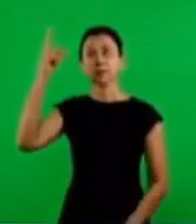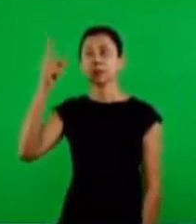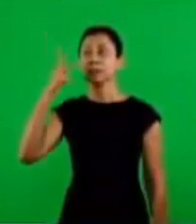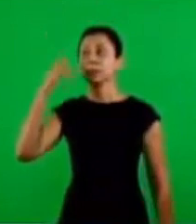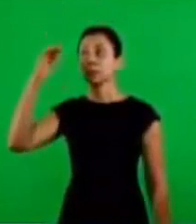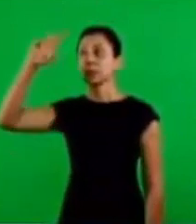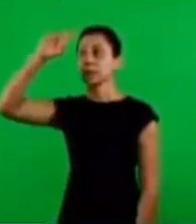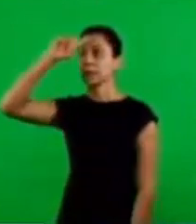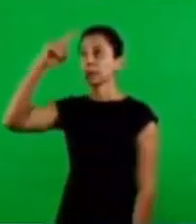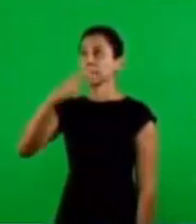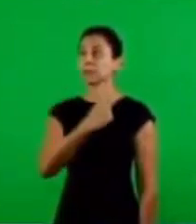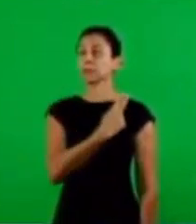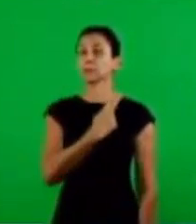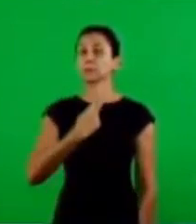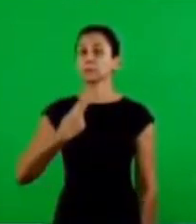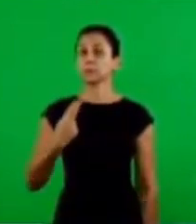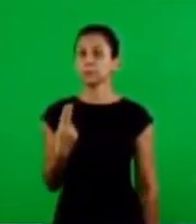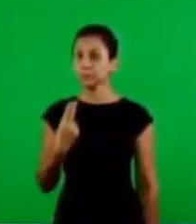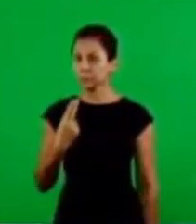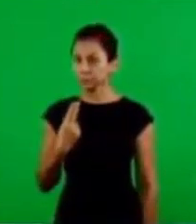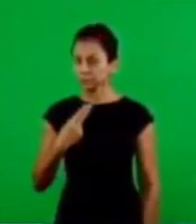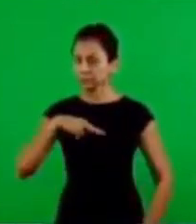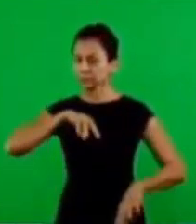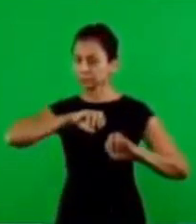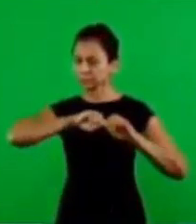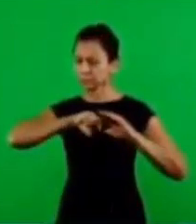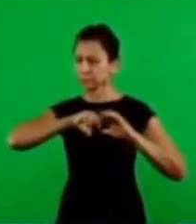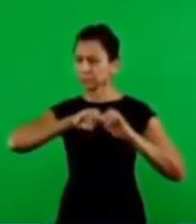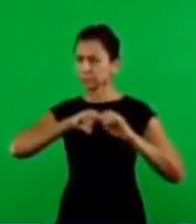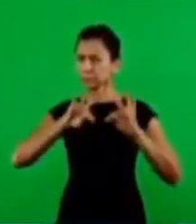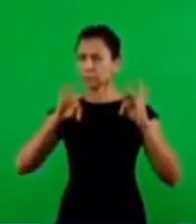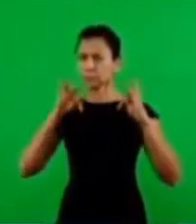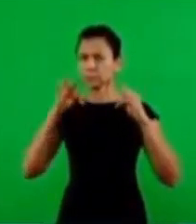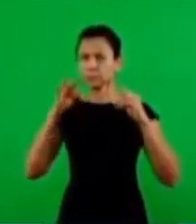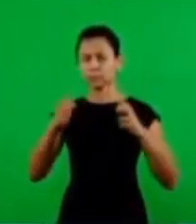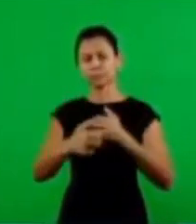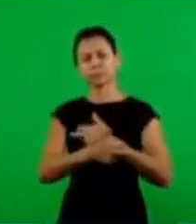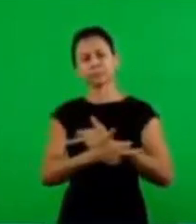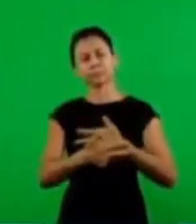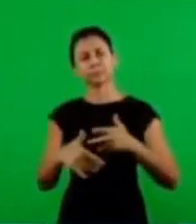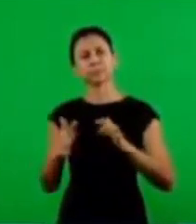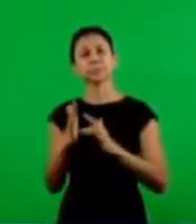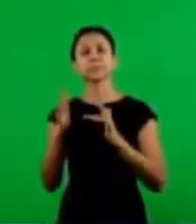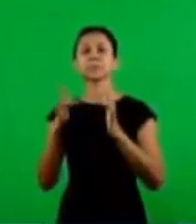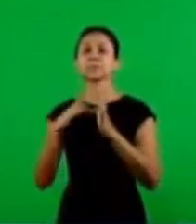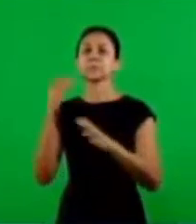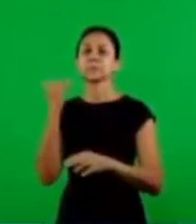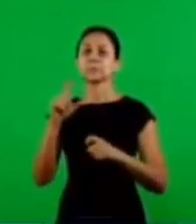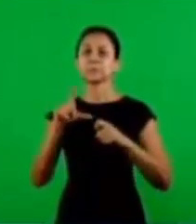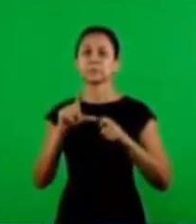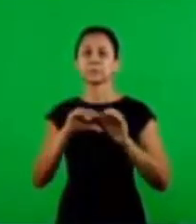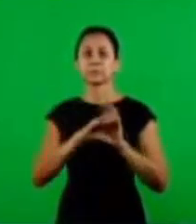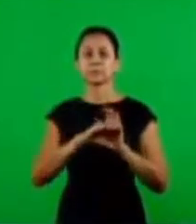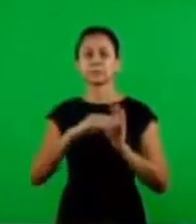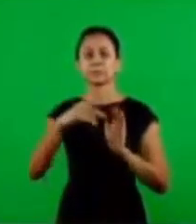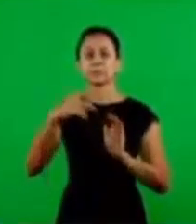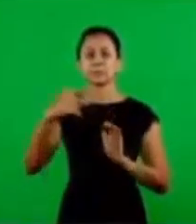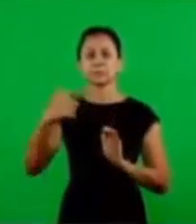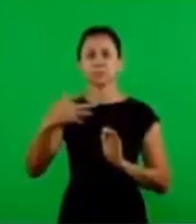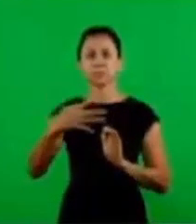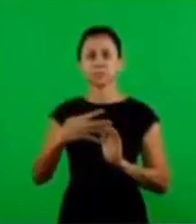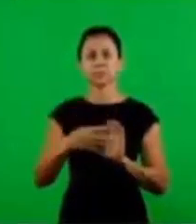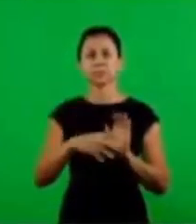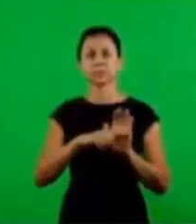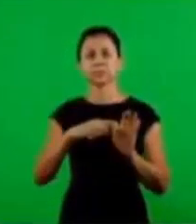says to the Father, The Holy Spirit, whom the Father will send in my name, he will teach you all things. And the Lord says this,